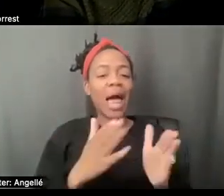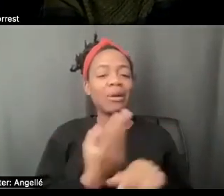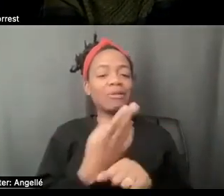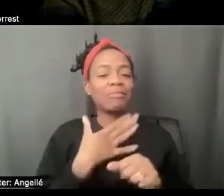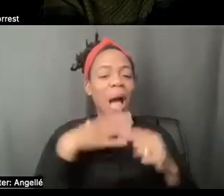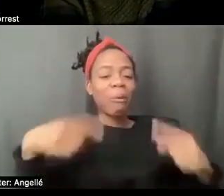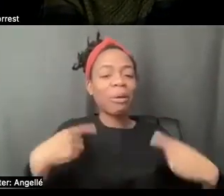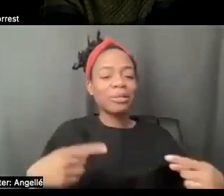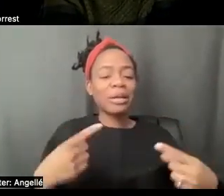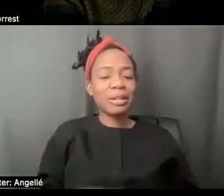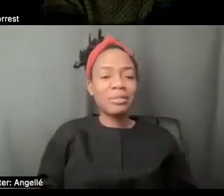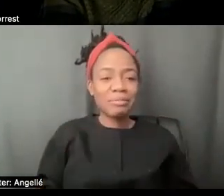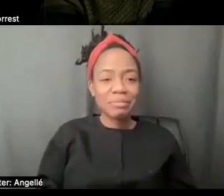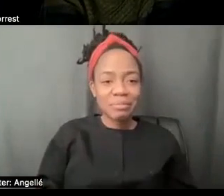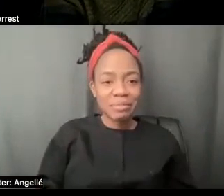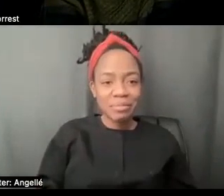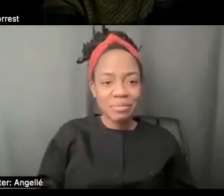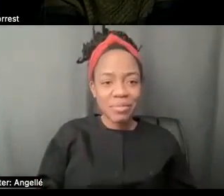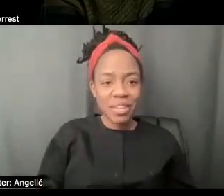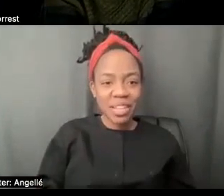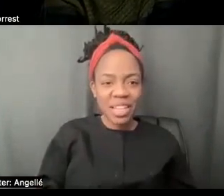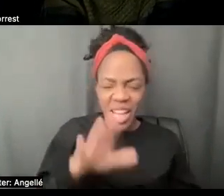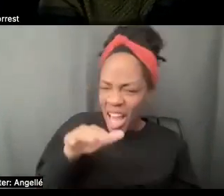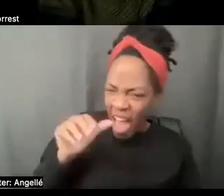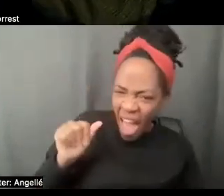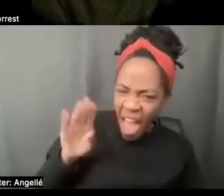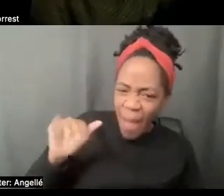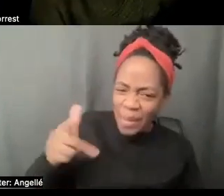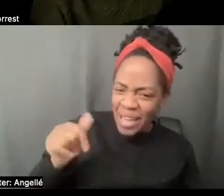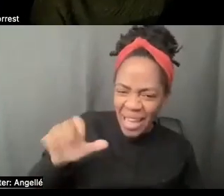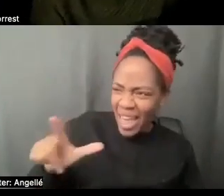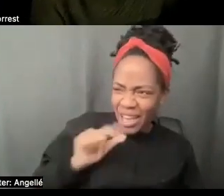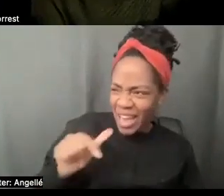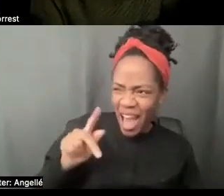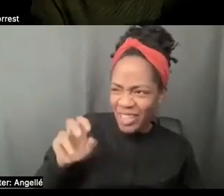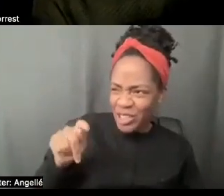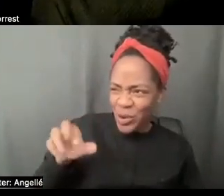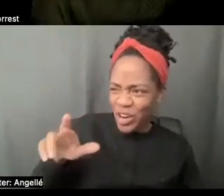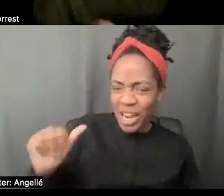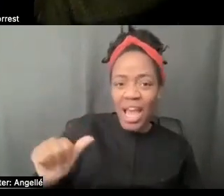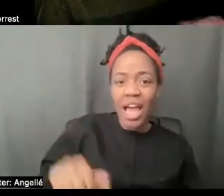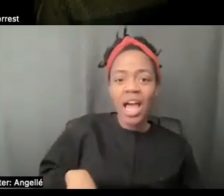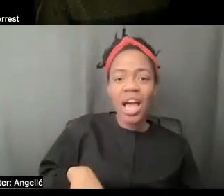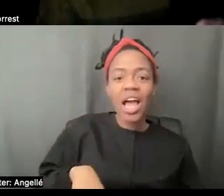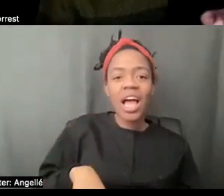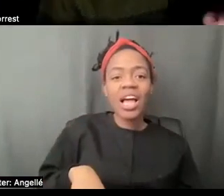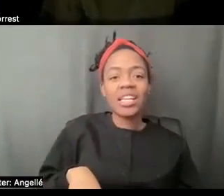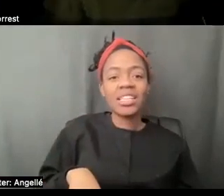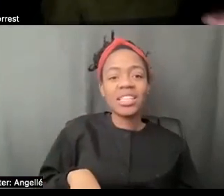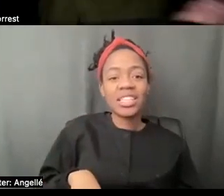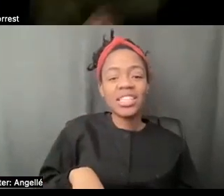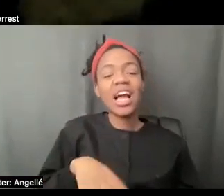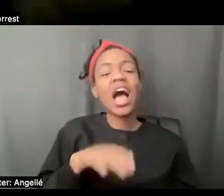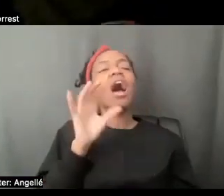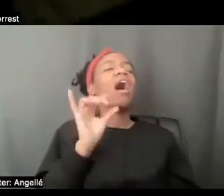Not, he said, Abigail, not Victoria. Oh, oh. Victoria too, but I was talking about. Victoria too,